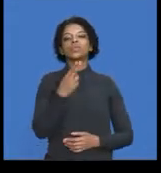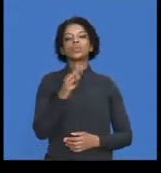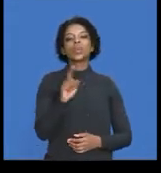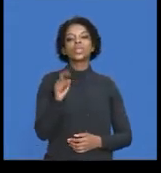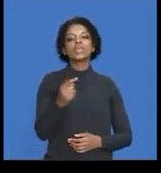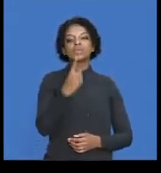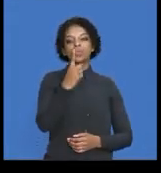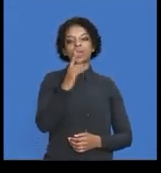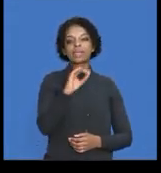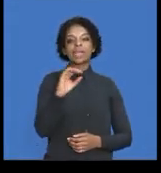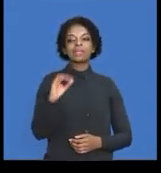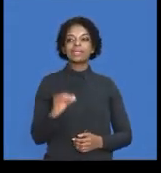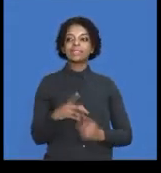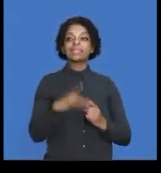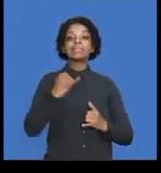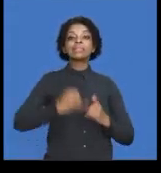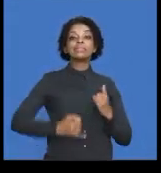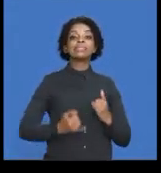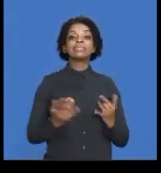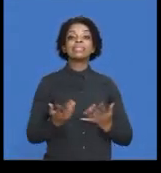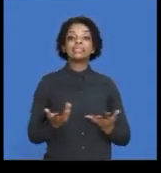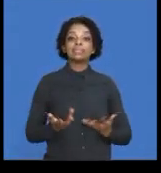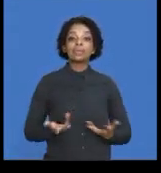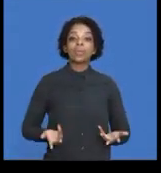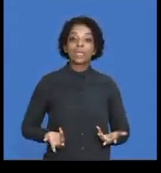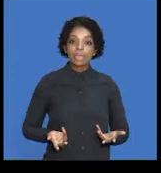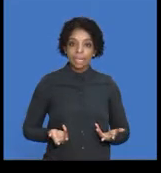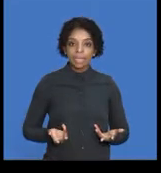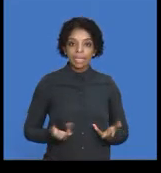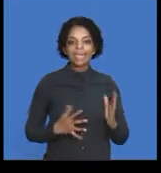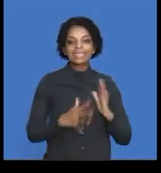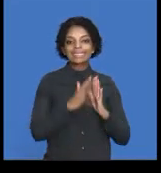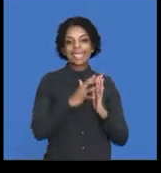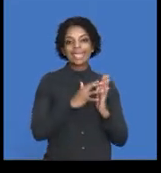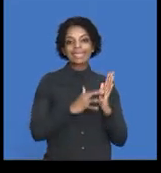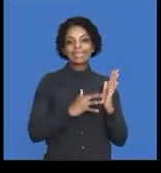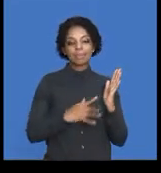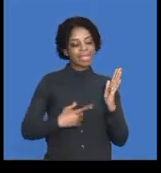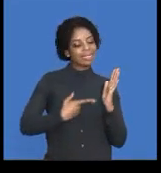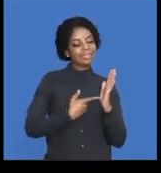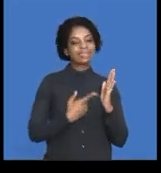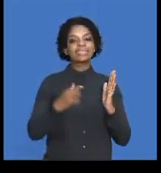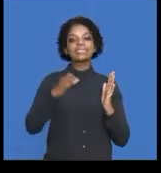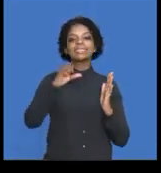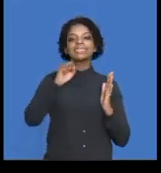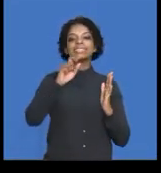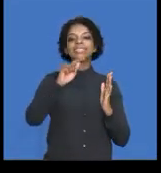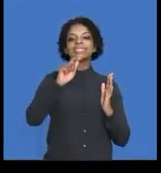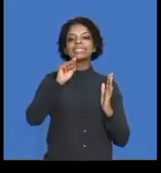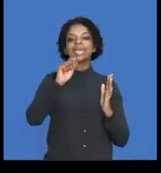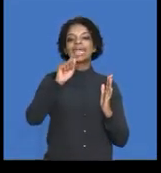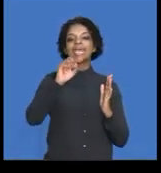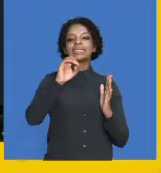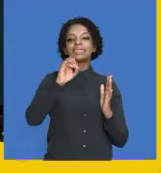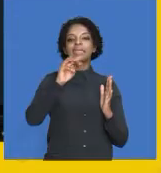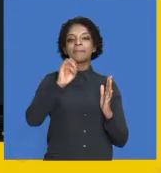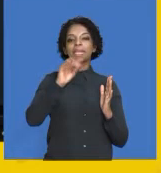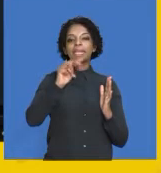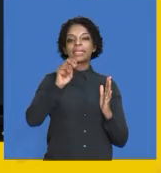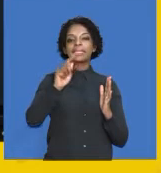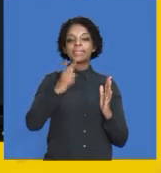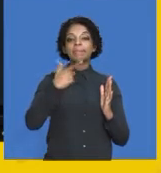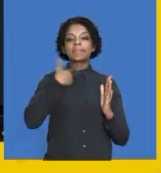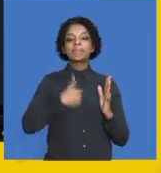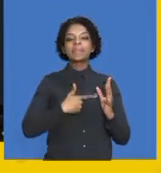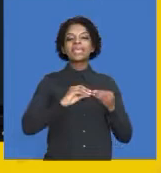,100. Where's the error? The error is in my statement. Where do I correct it? I correct it in my